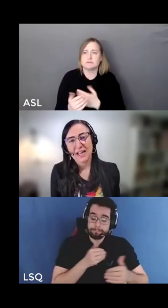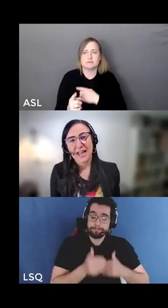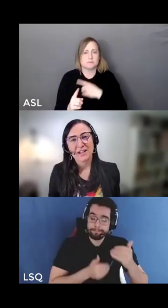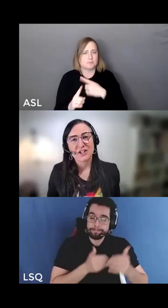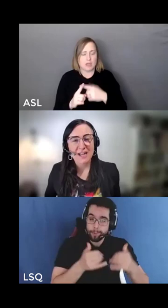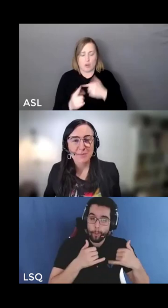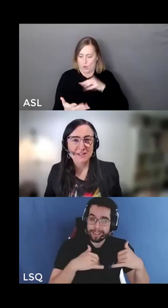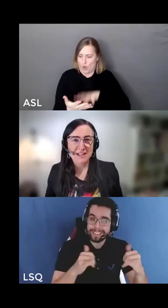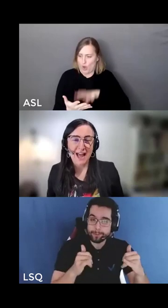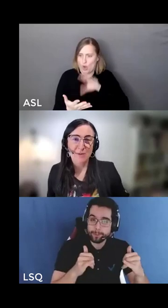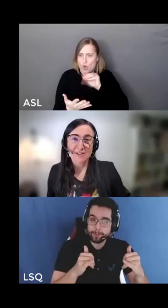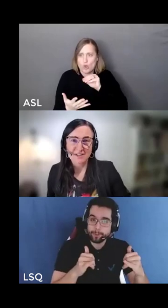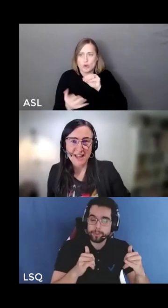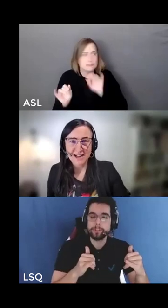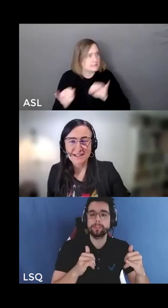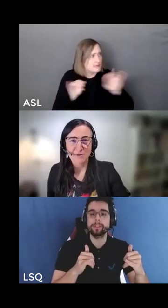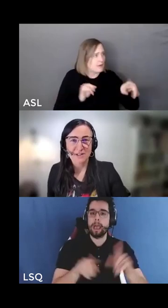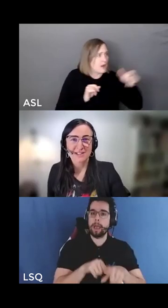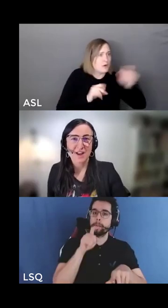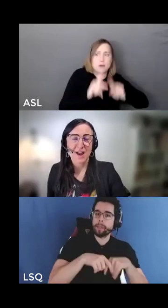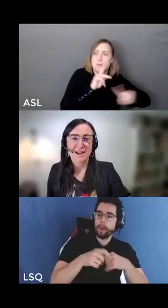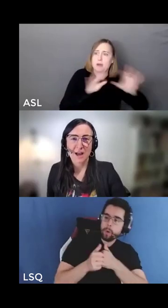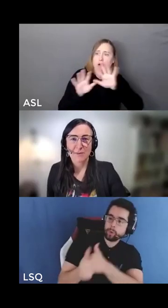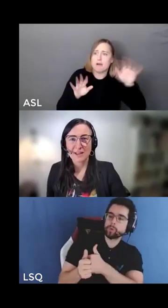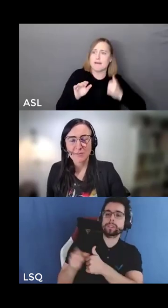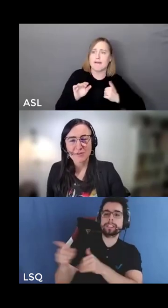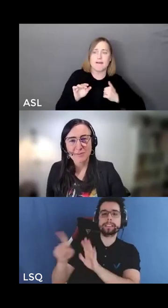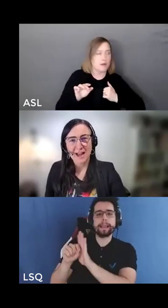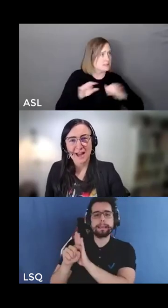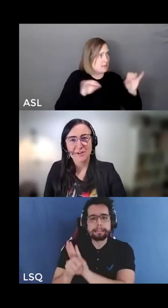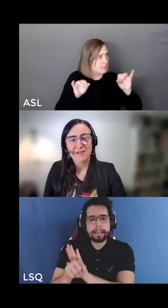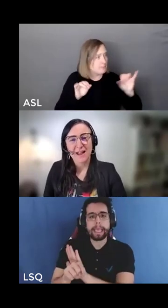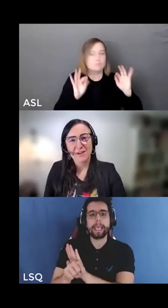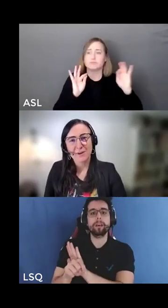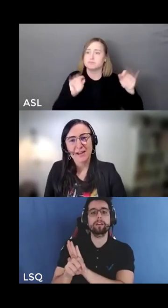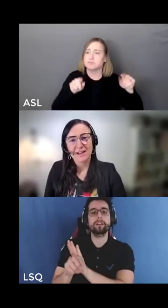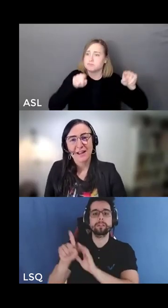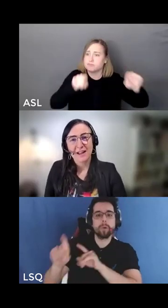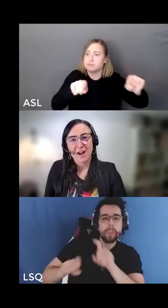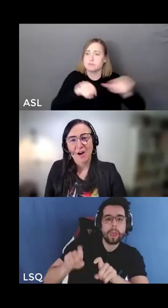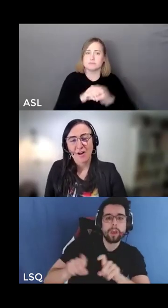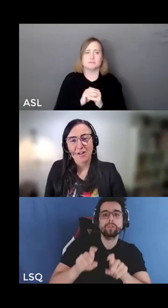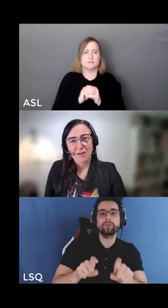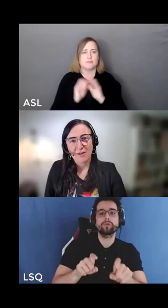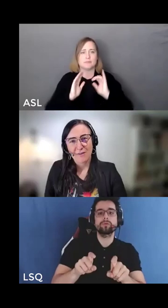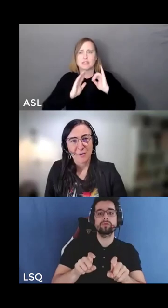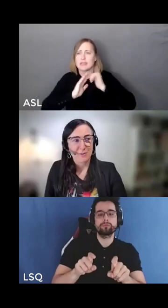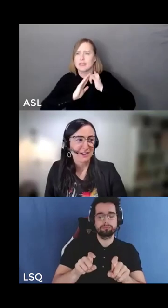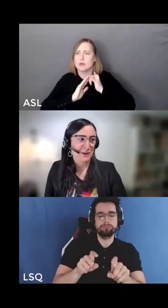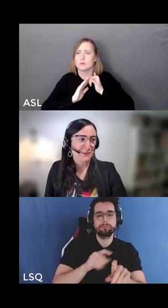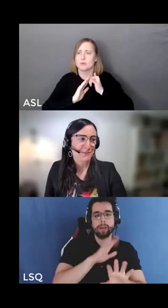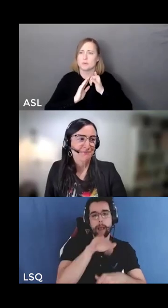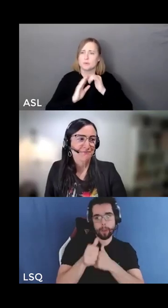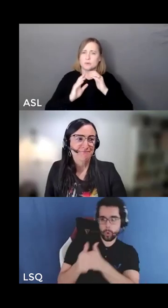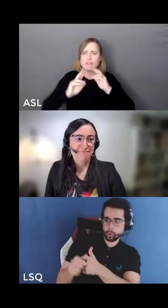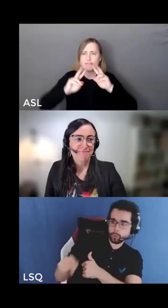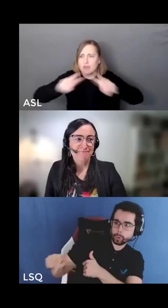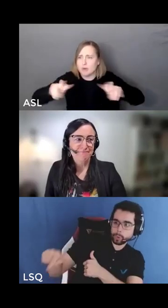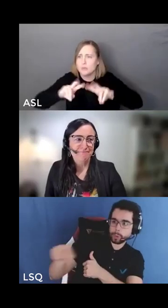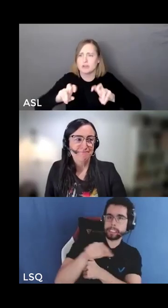country, and shapes how we select, how we design, how we implement, how we evaluate, all of what we do.